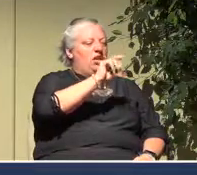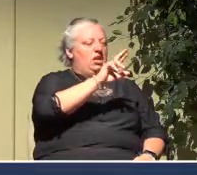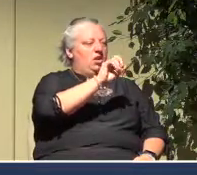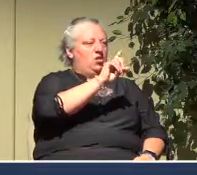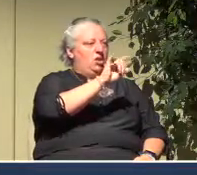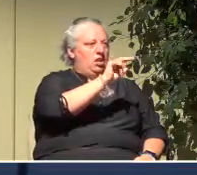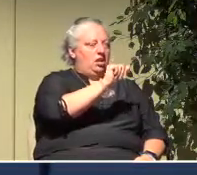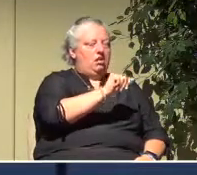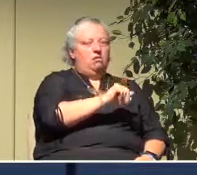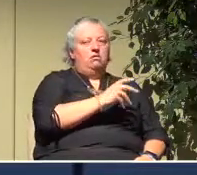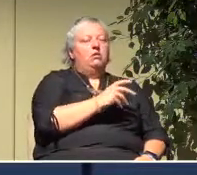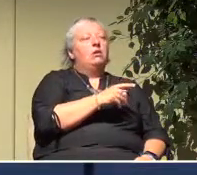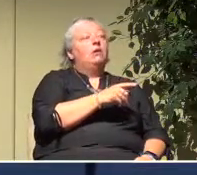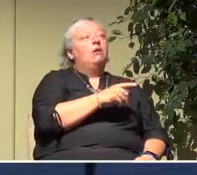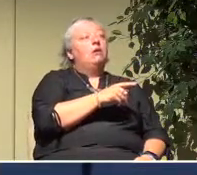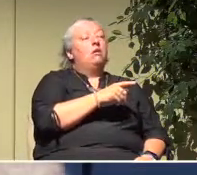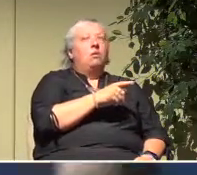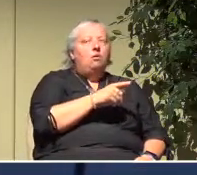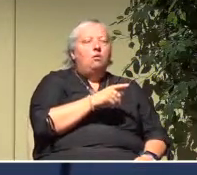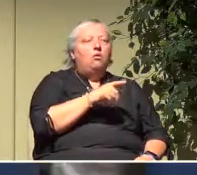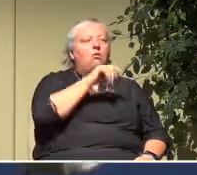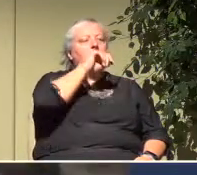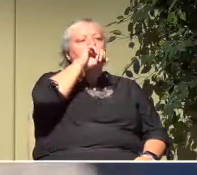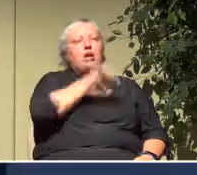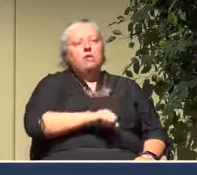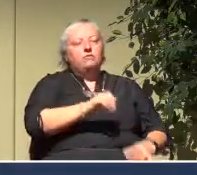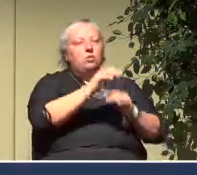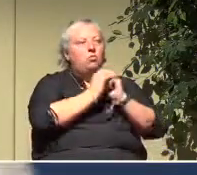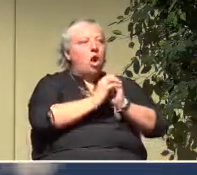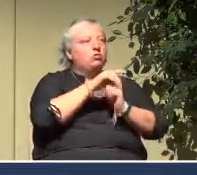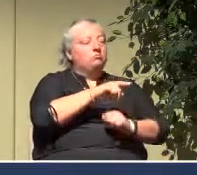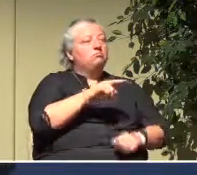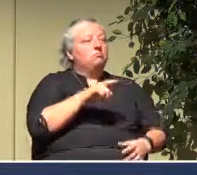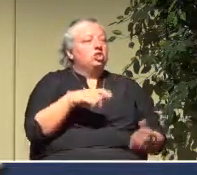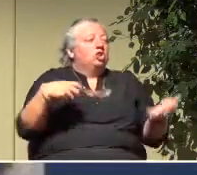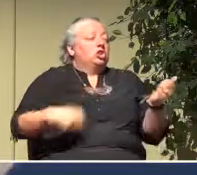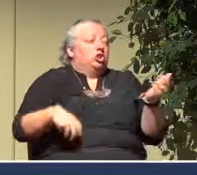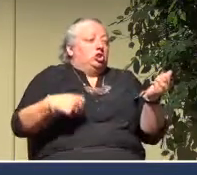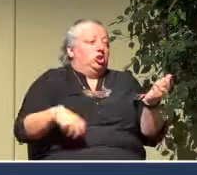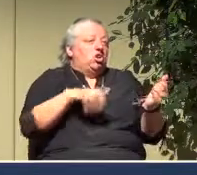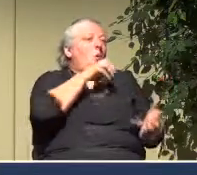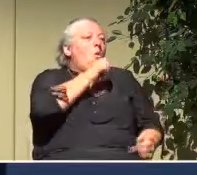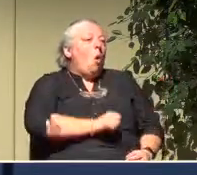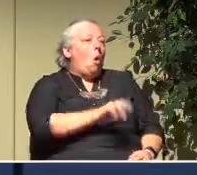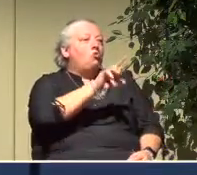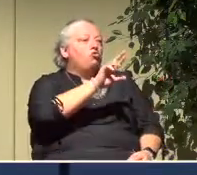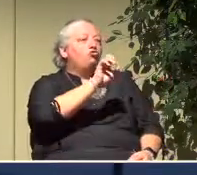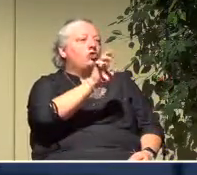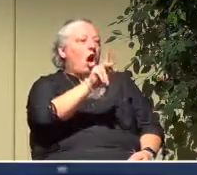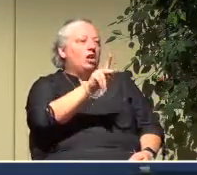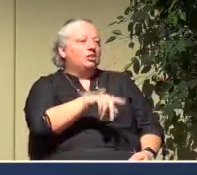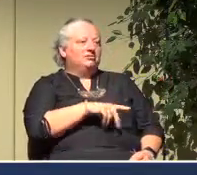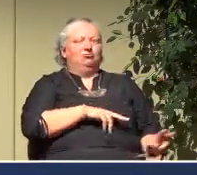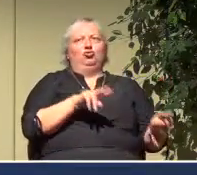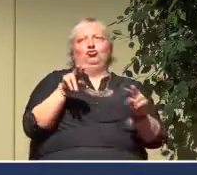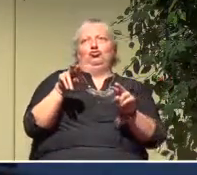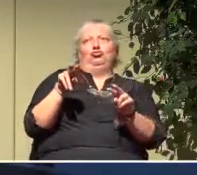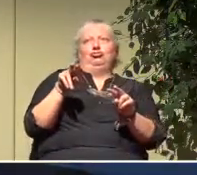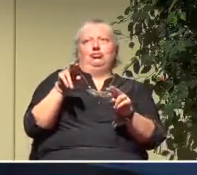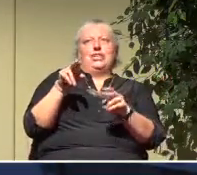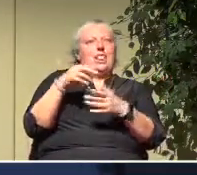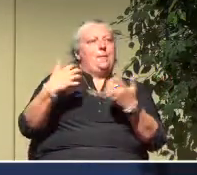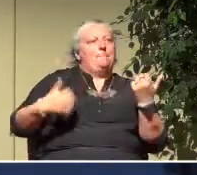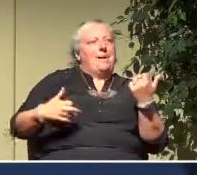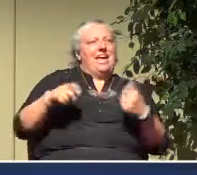was great worship. He loved it. It was rock and roll and it was old style rock and roll. And he looked at the guys in the band and they were